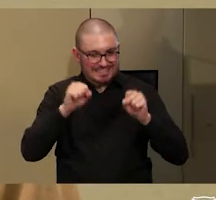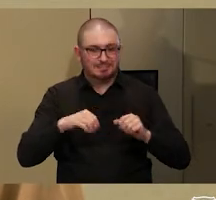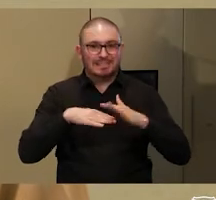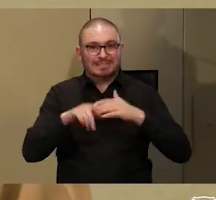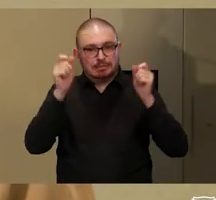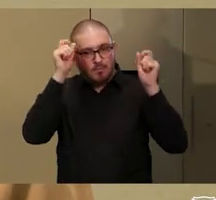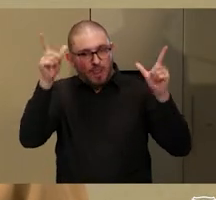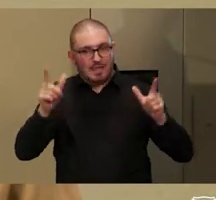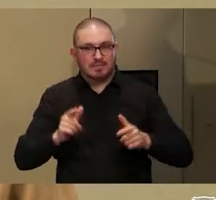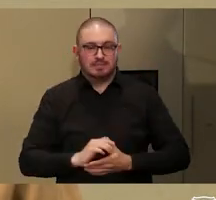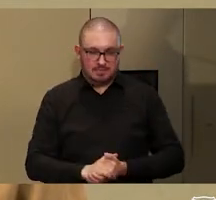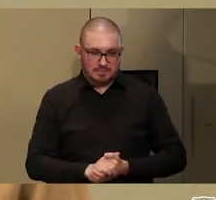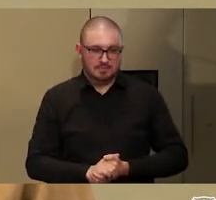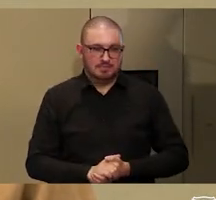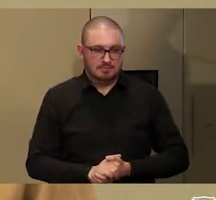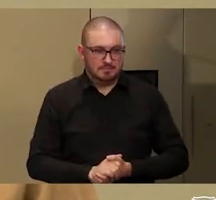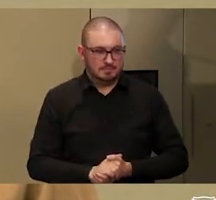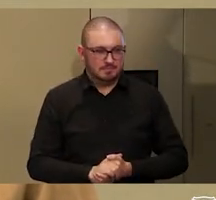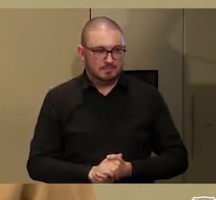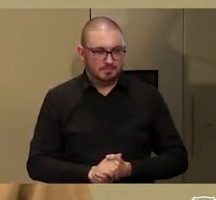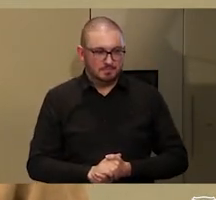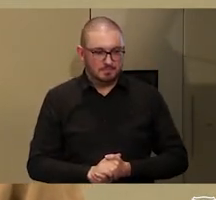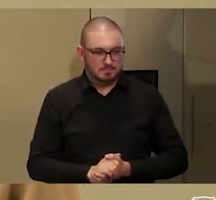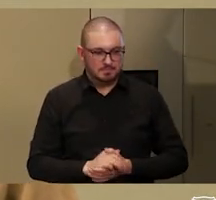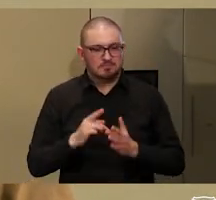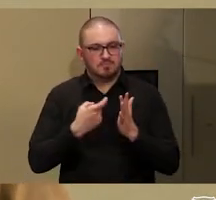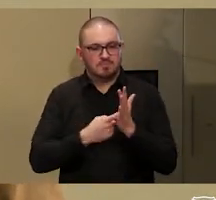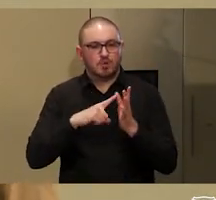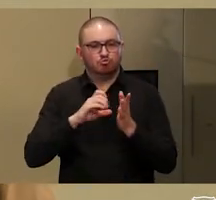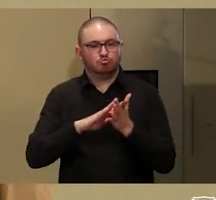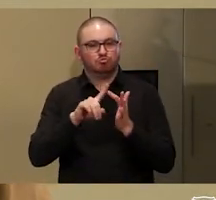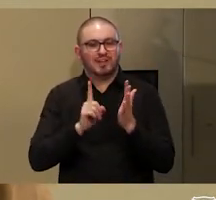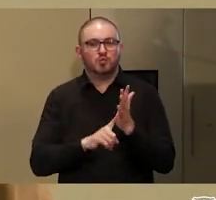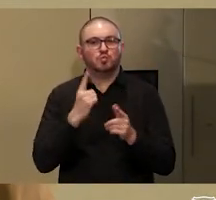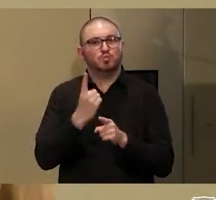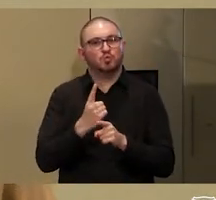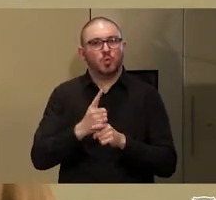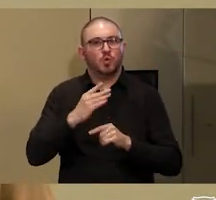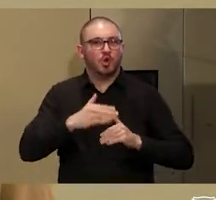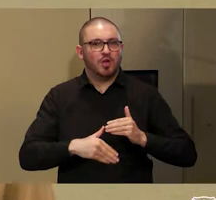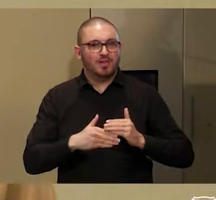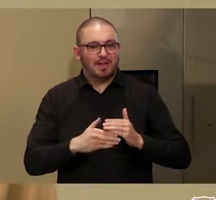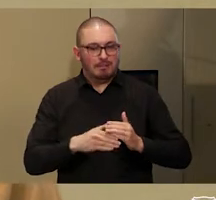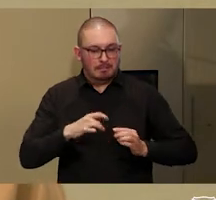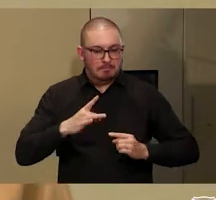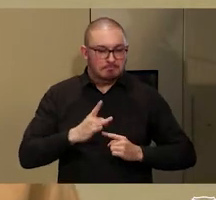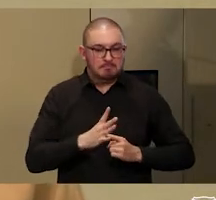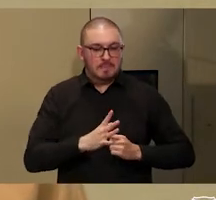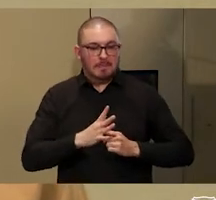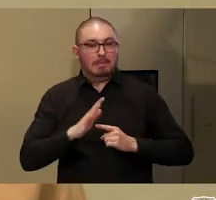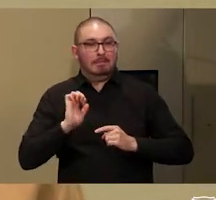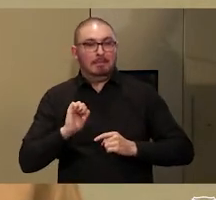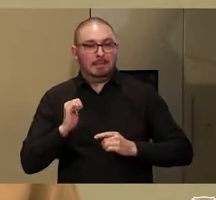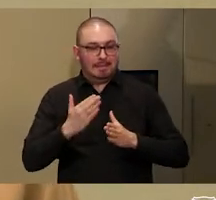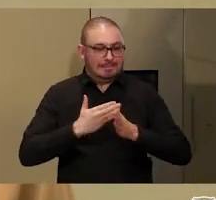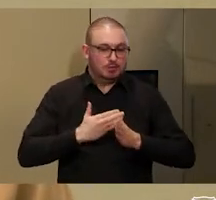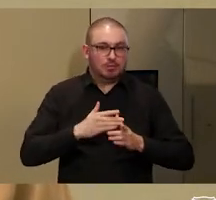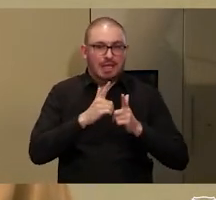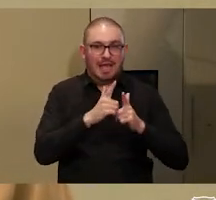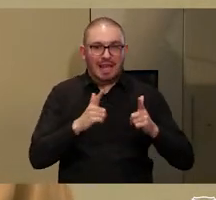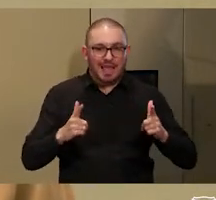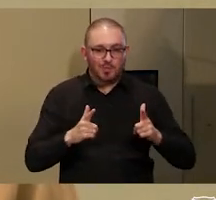echo some of what Rachel has just referred to in relation to the key role that Indigenous languages play in the